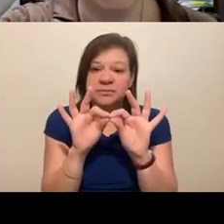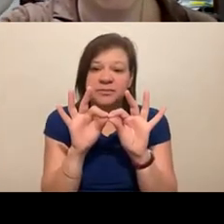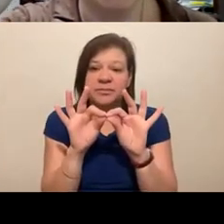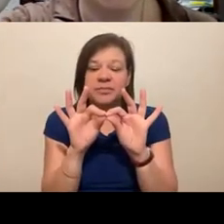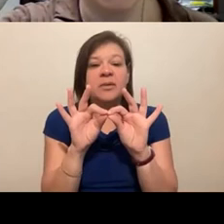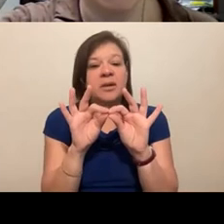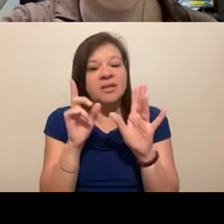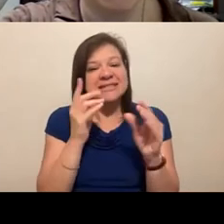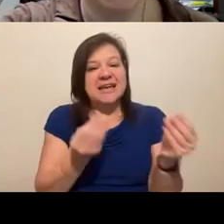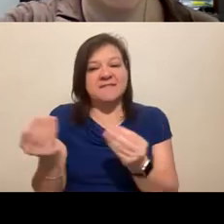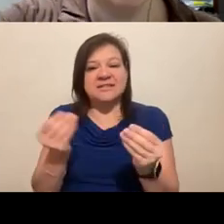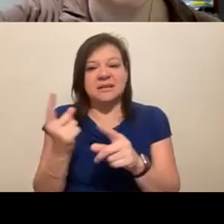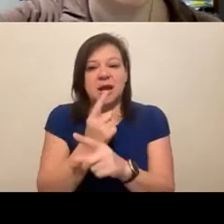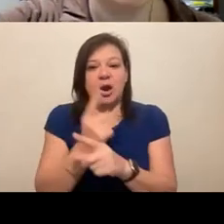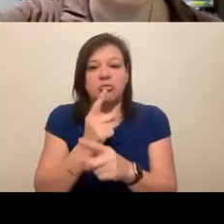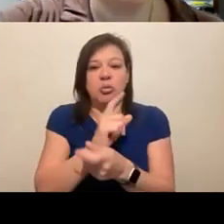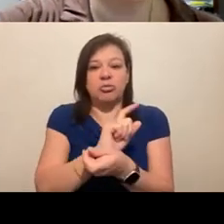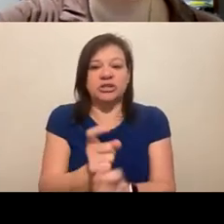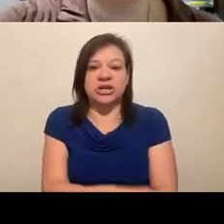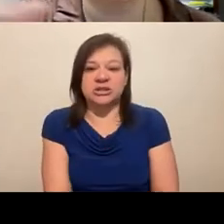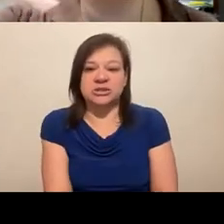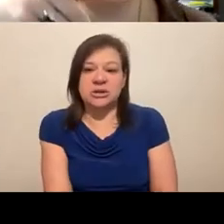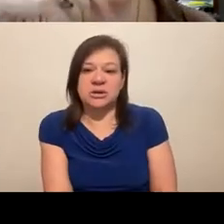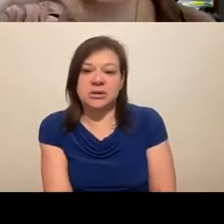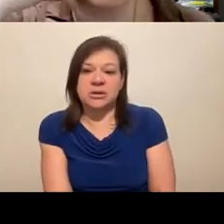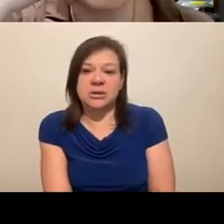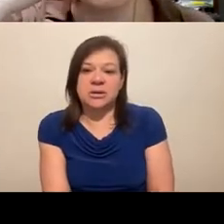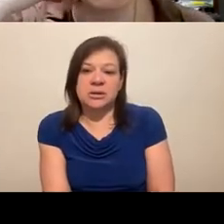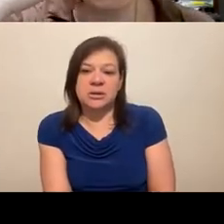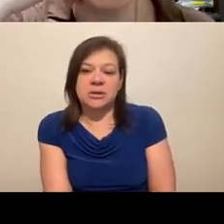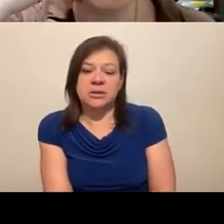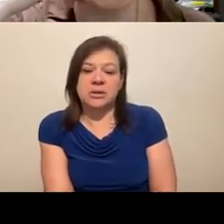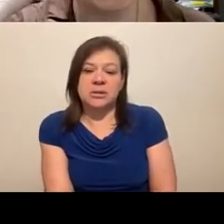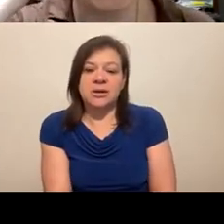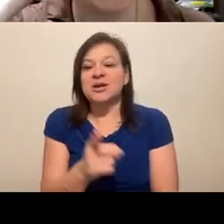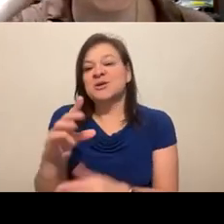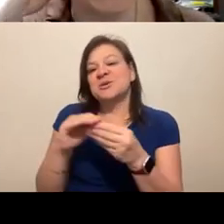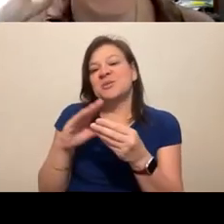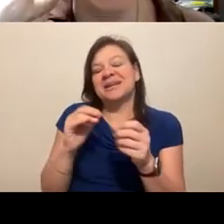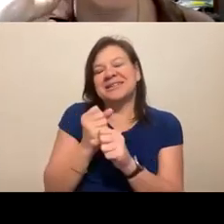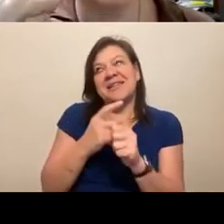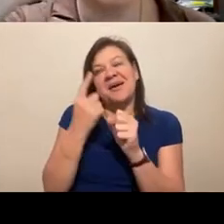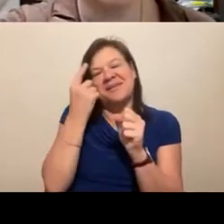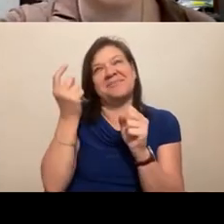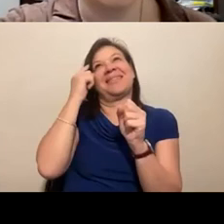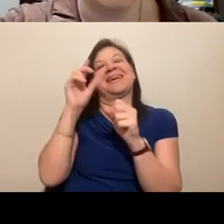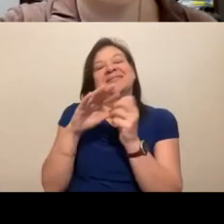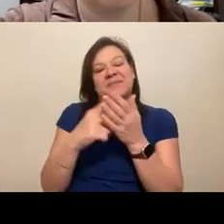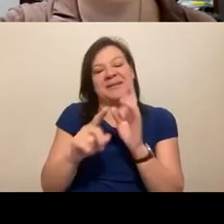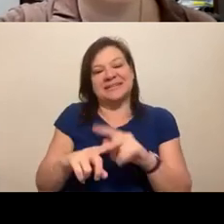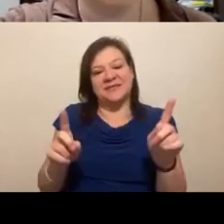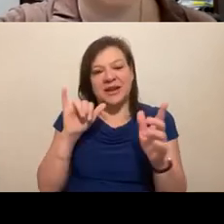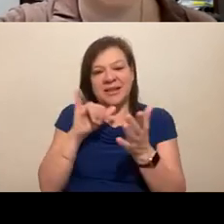change. Yes, Jamie. Sorry. You saying that made me think of one other one, and it was a